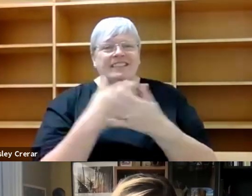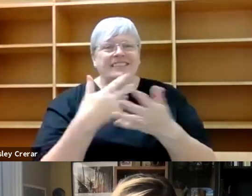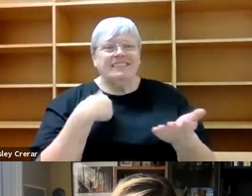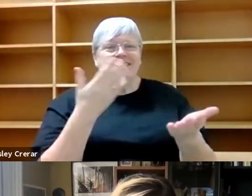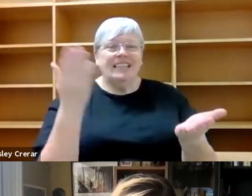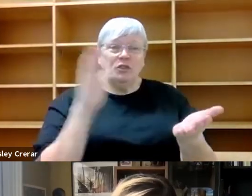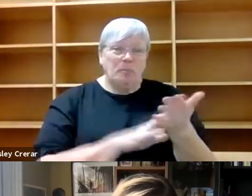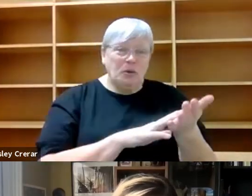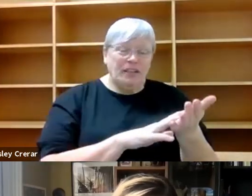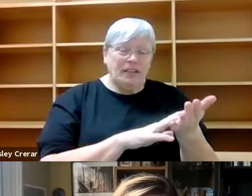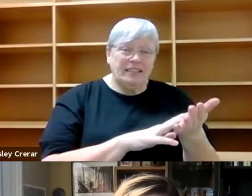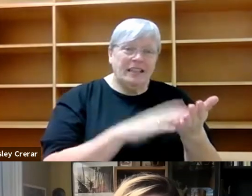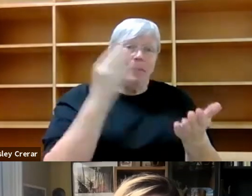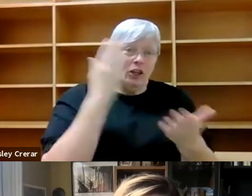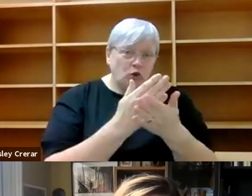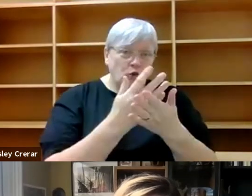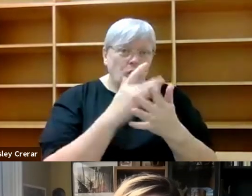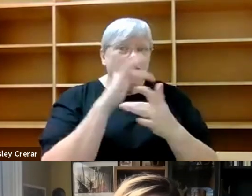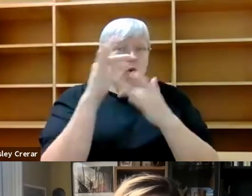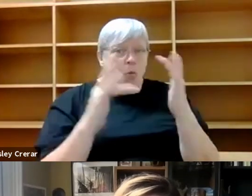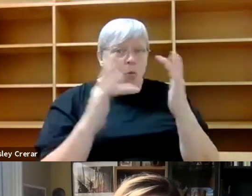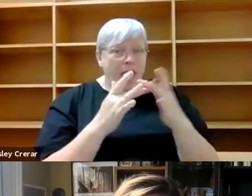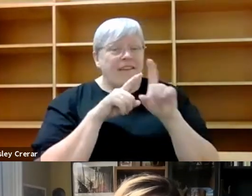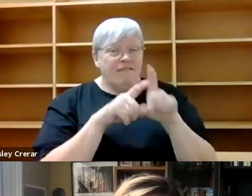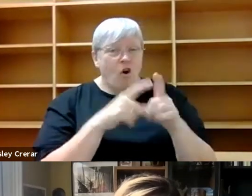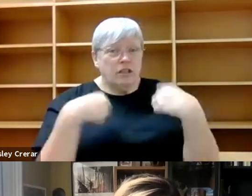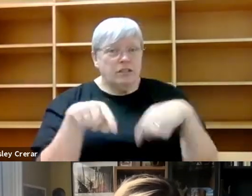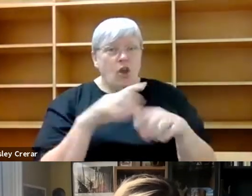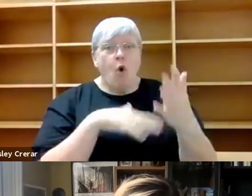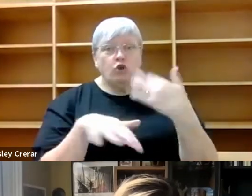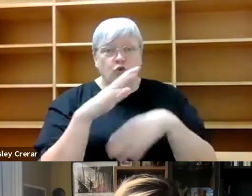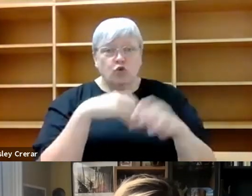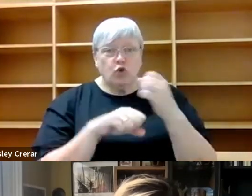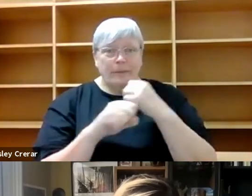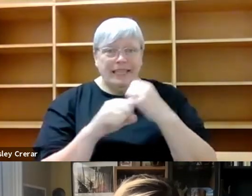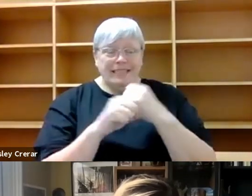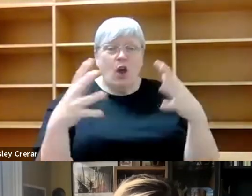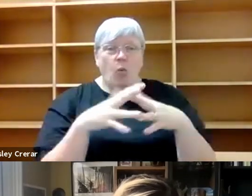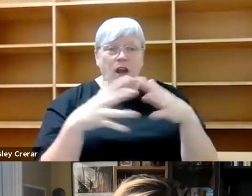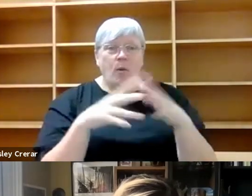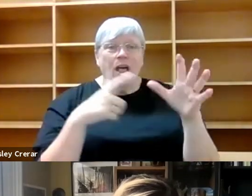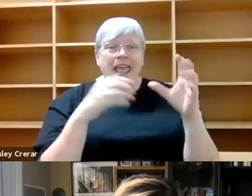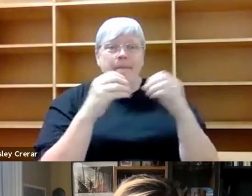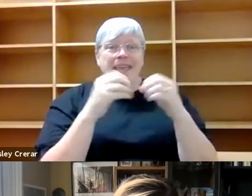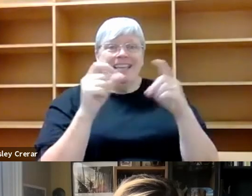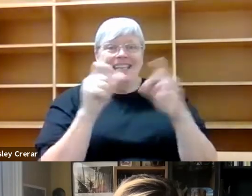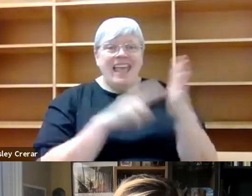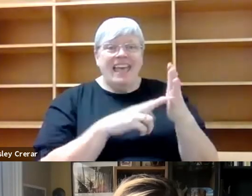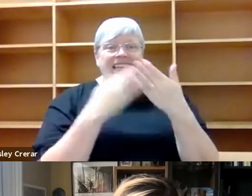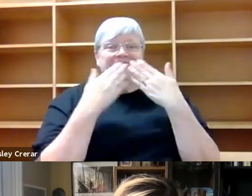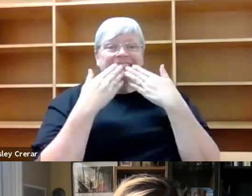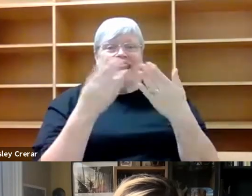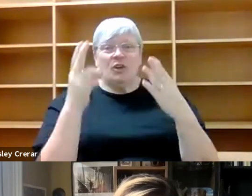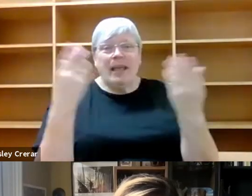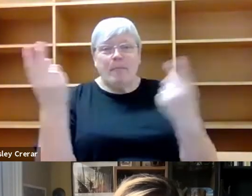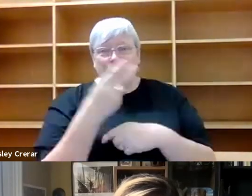book that, make sure to go on our website and follow us on all social media at waywardabdn. Thank you again, Alice and